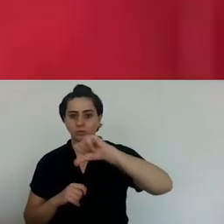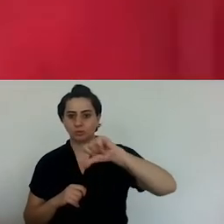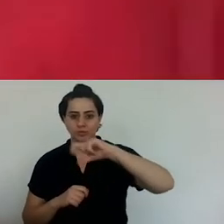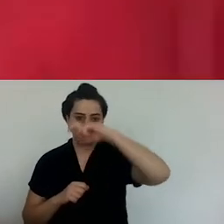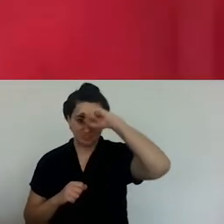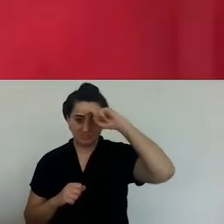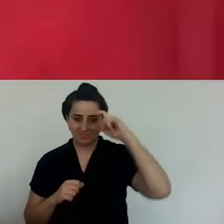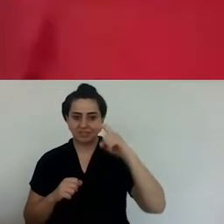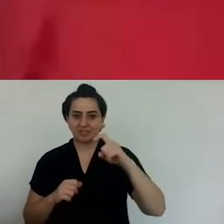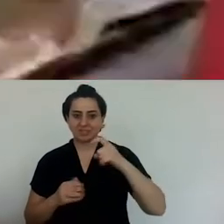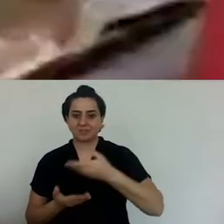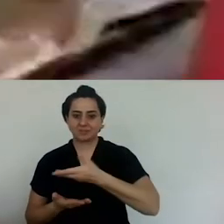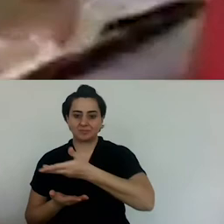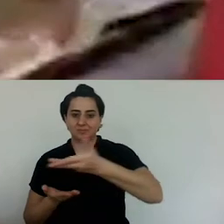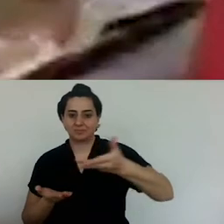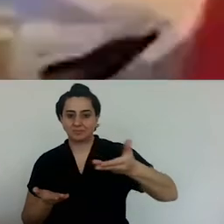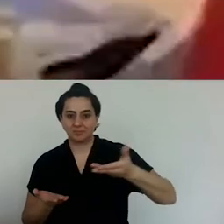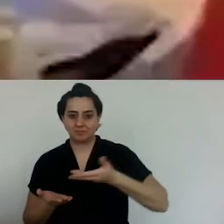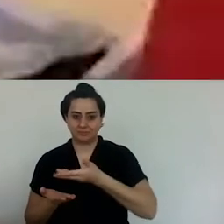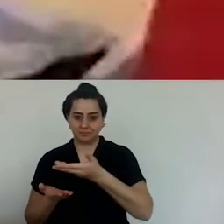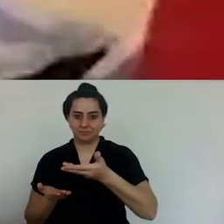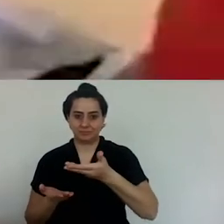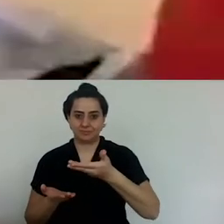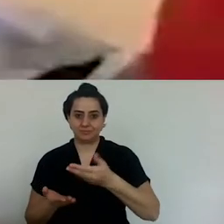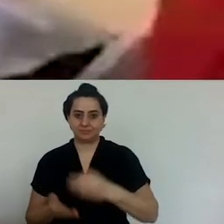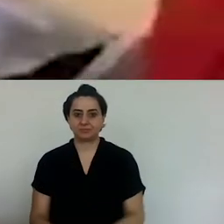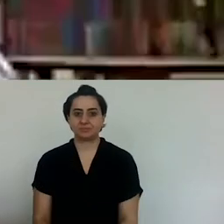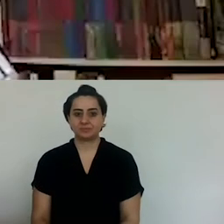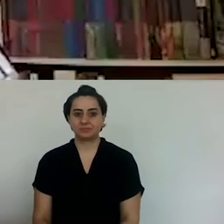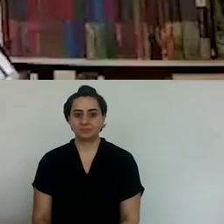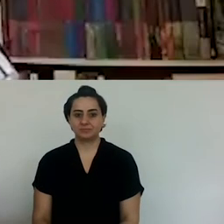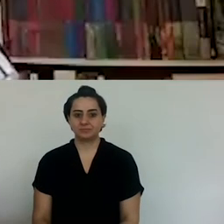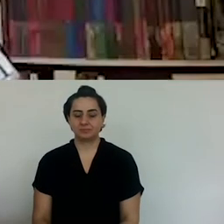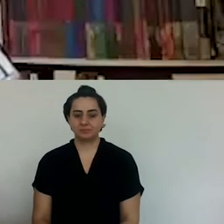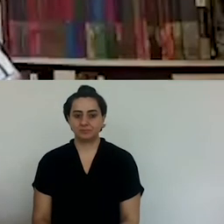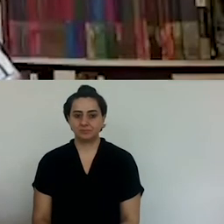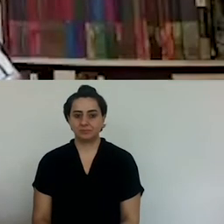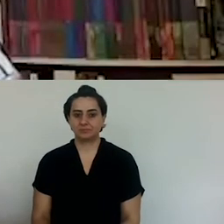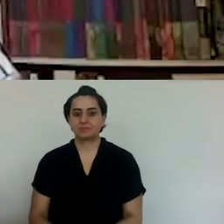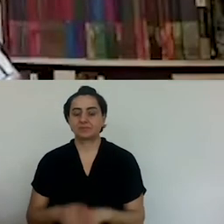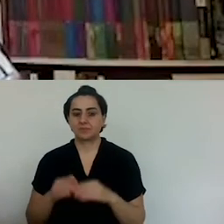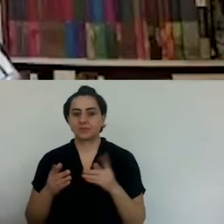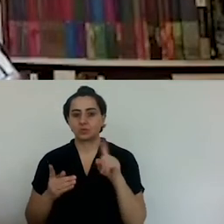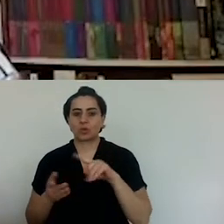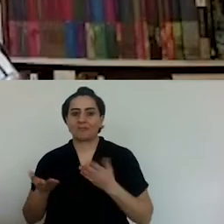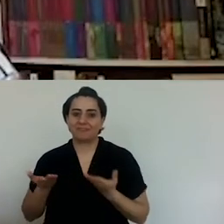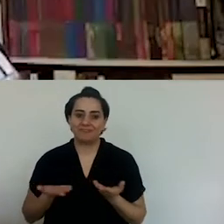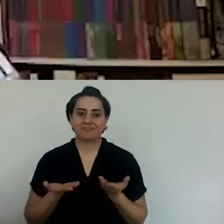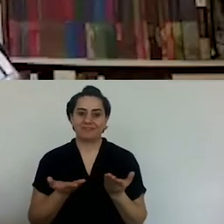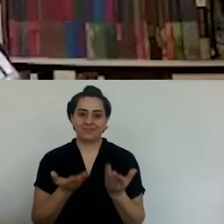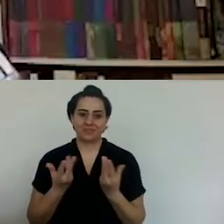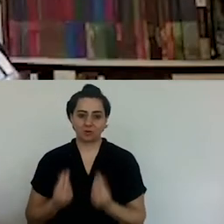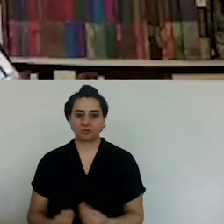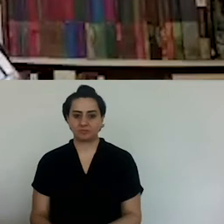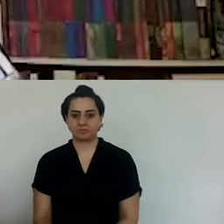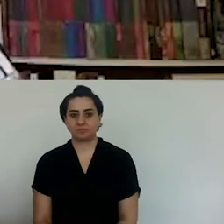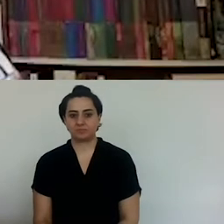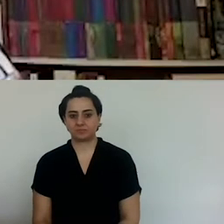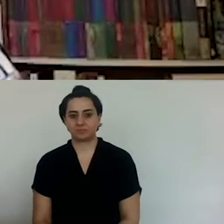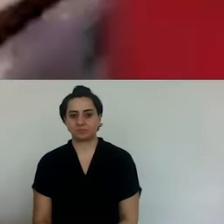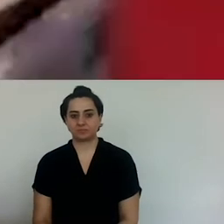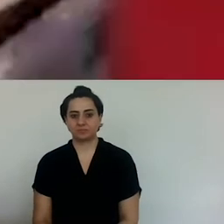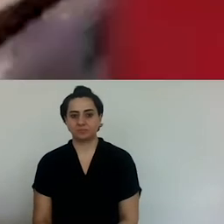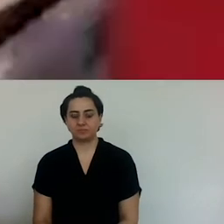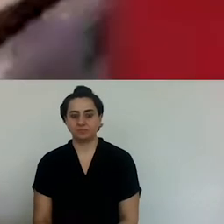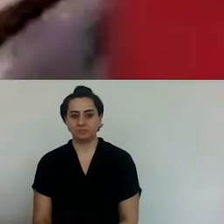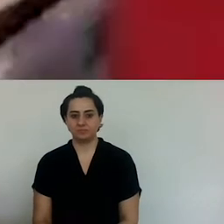Now, I'm putting the hot sauce on the fish and we're